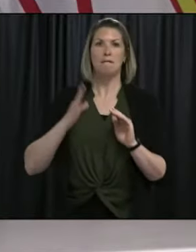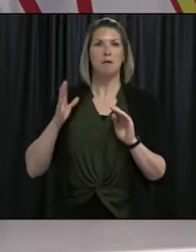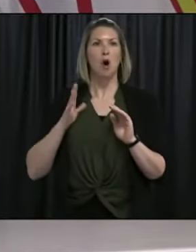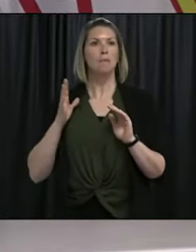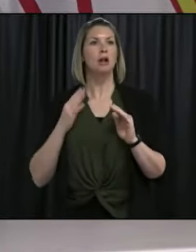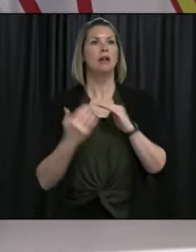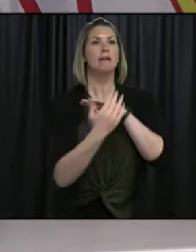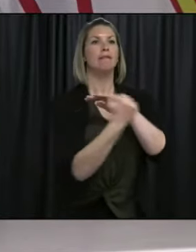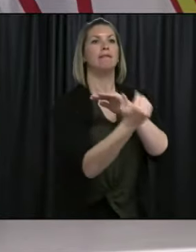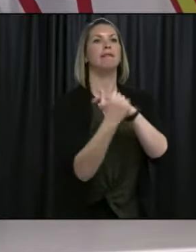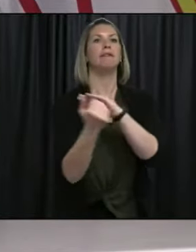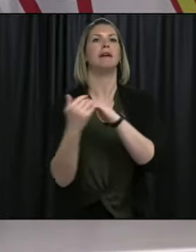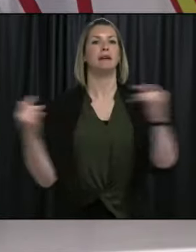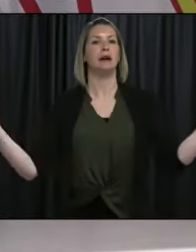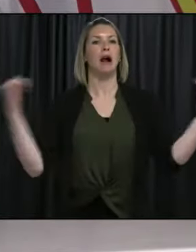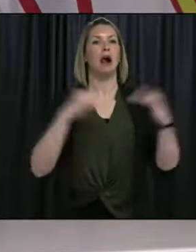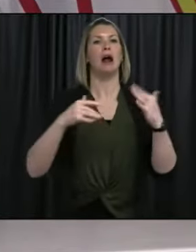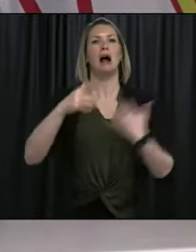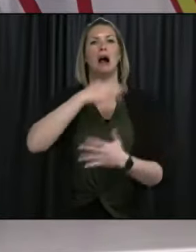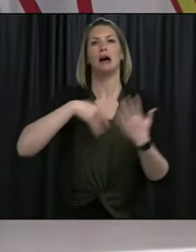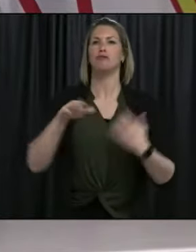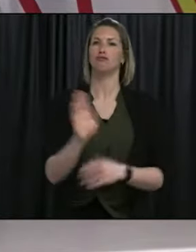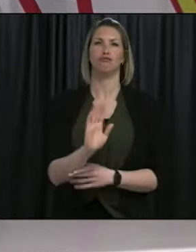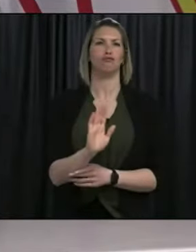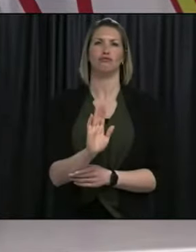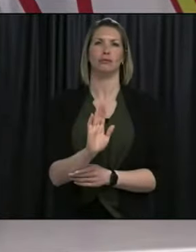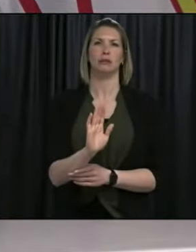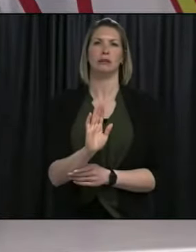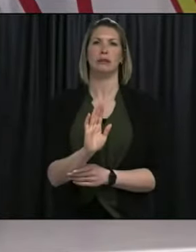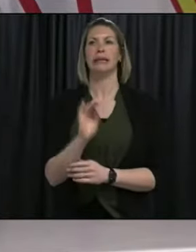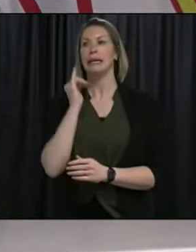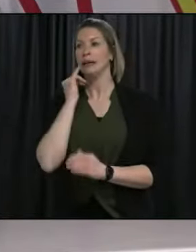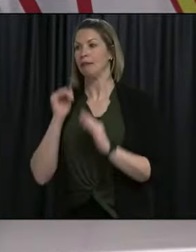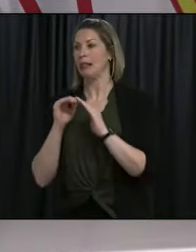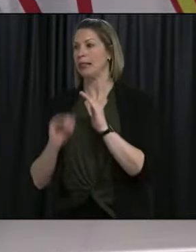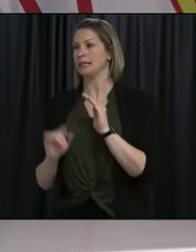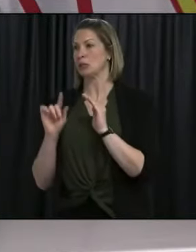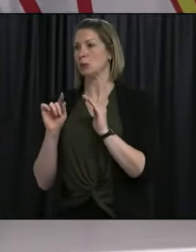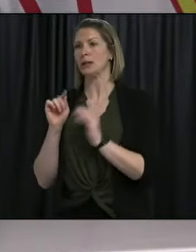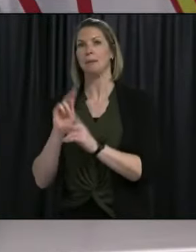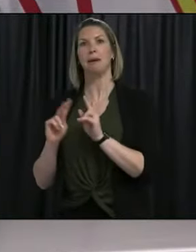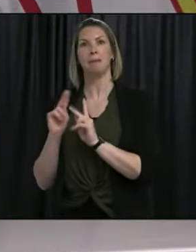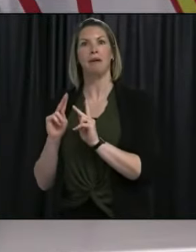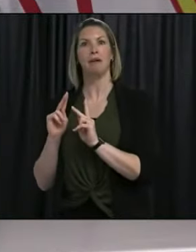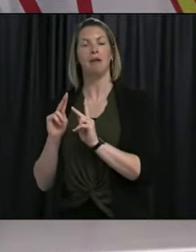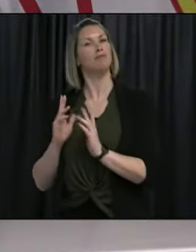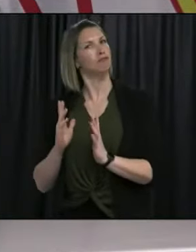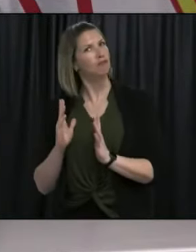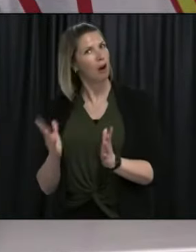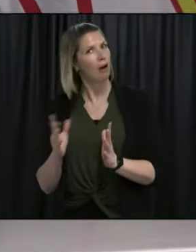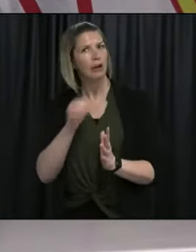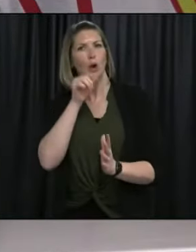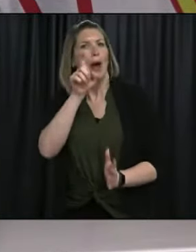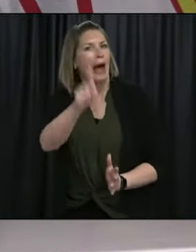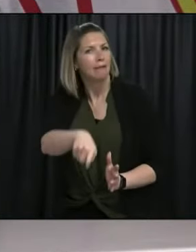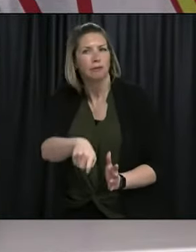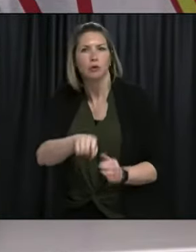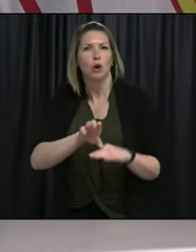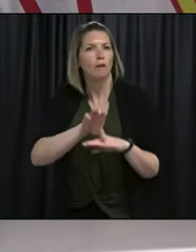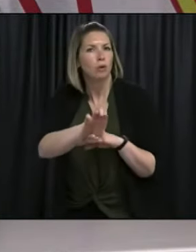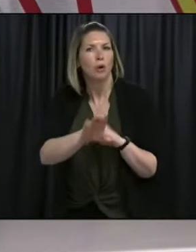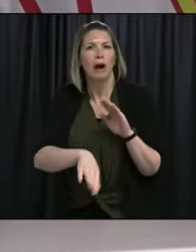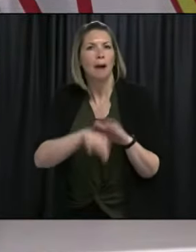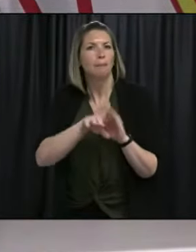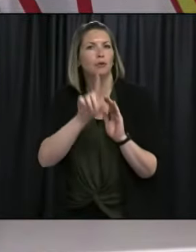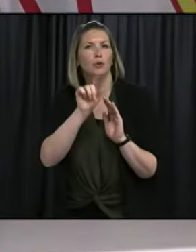who are not in each other's close contacts. Even if it is less than 20 people, you drive up the number of contacts for each person and increases the